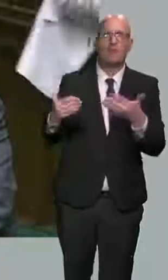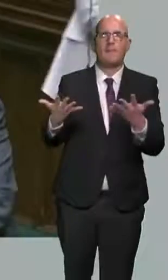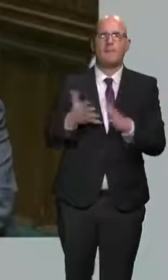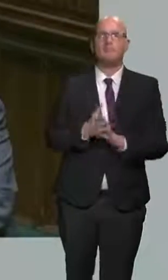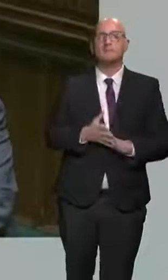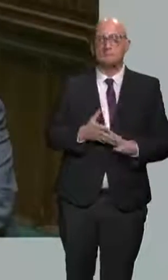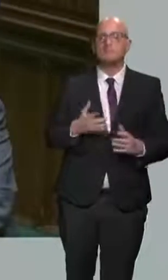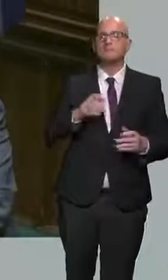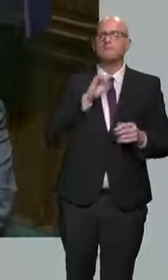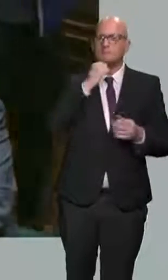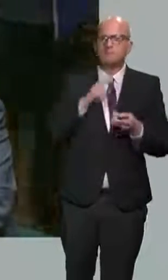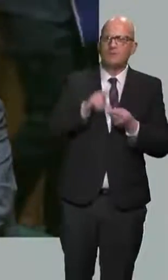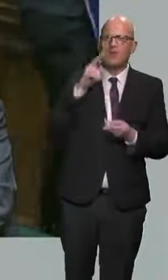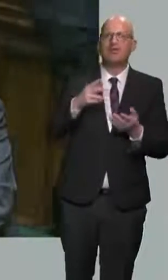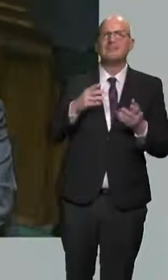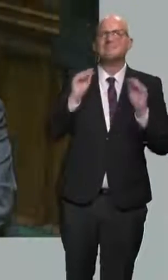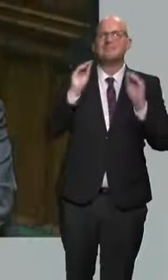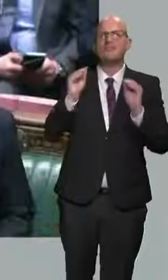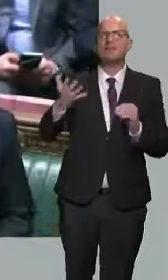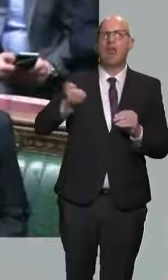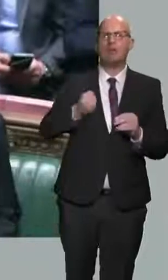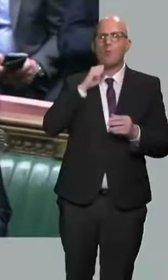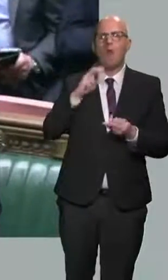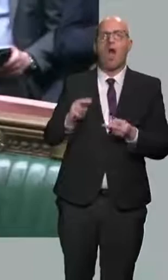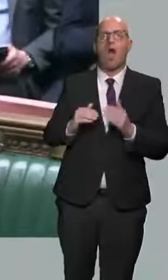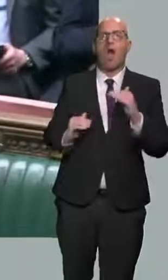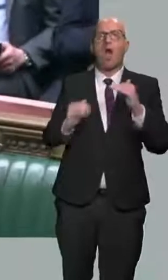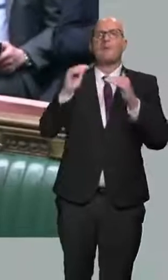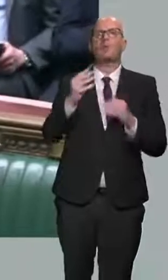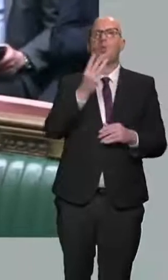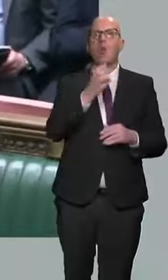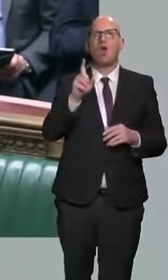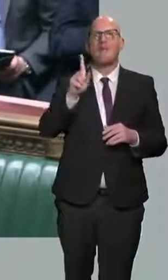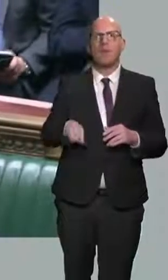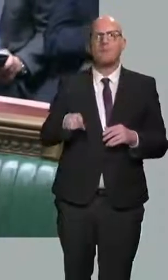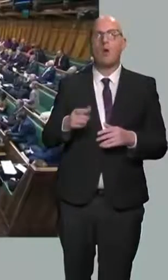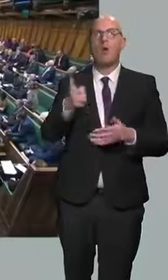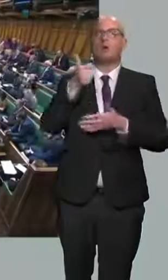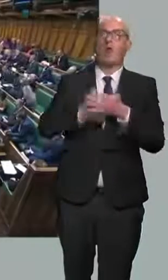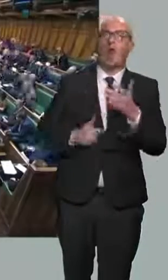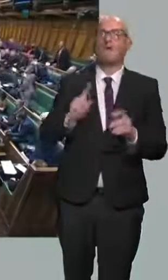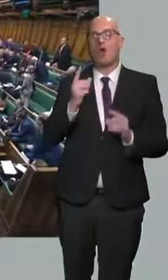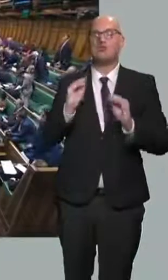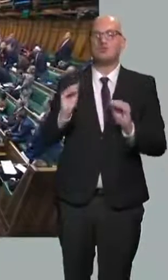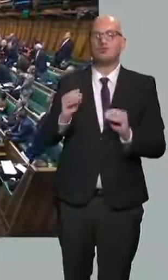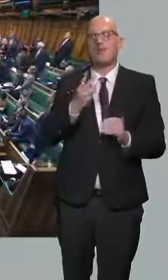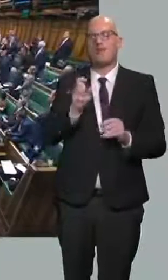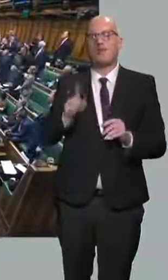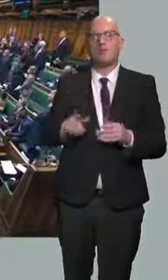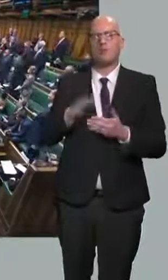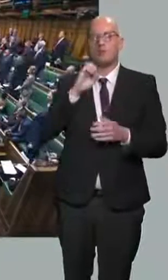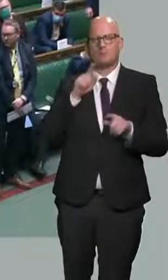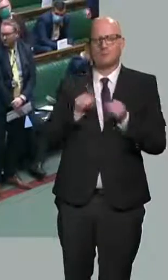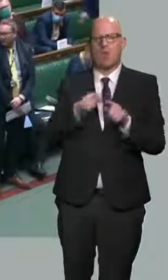this Parliament and raising teachers' starting salaries to £30,000, as our manifesto committed to. Now comes the SNP